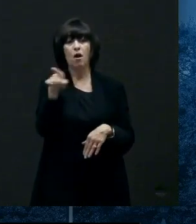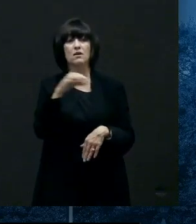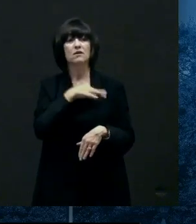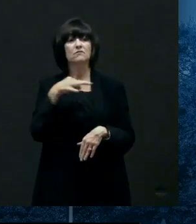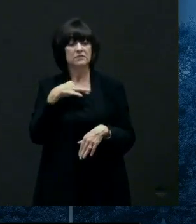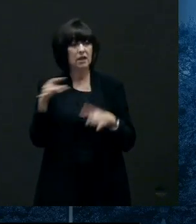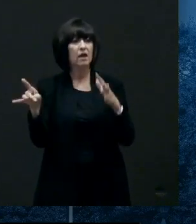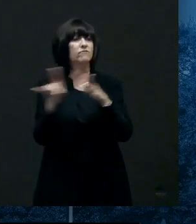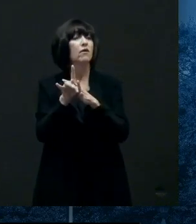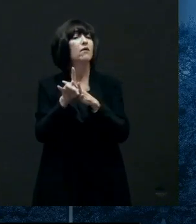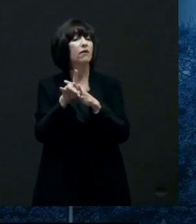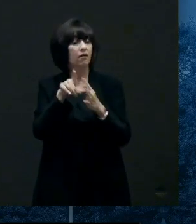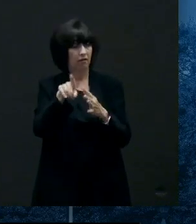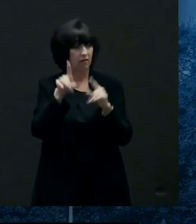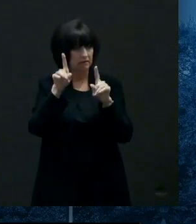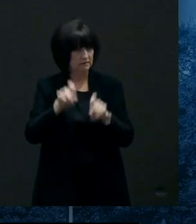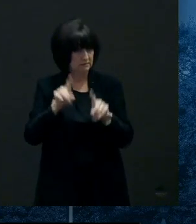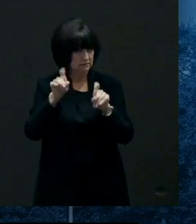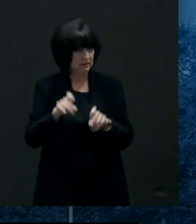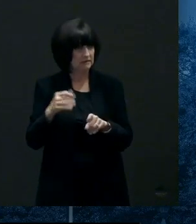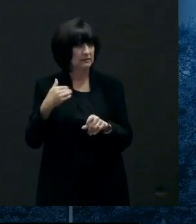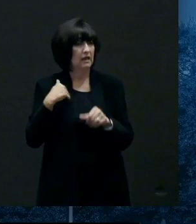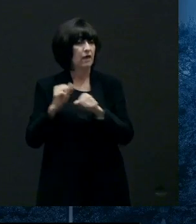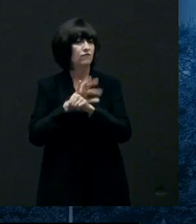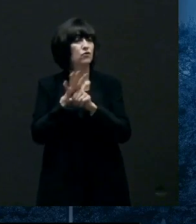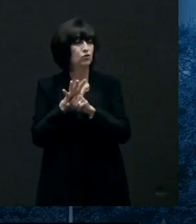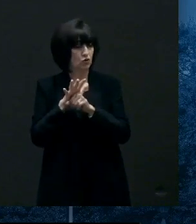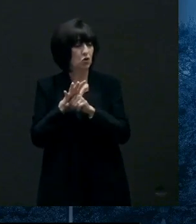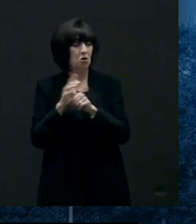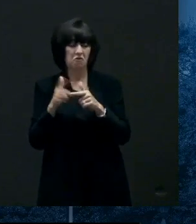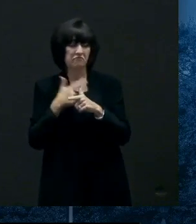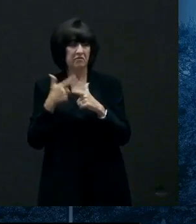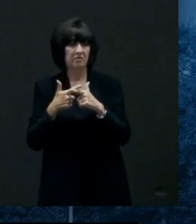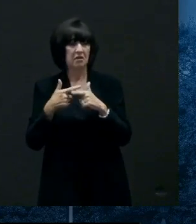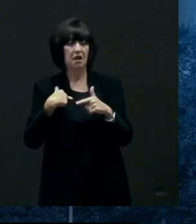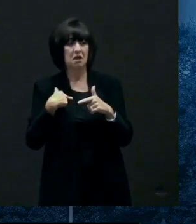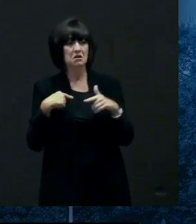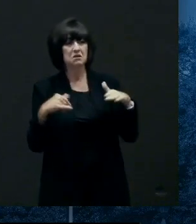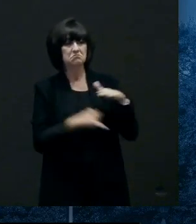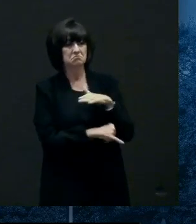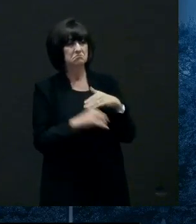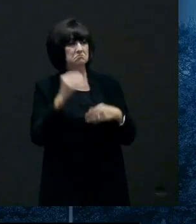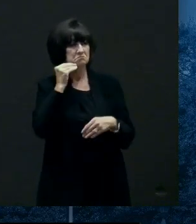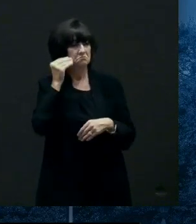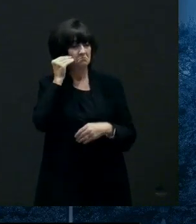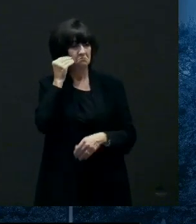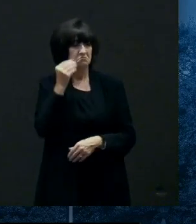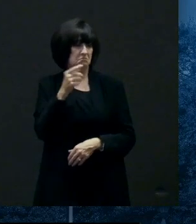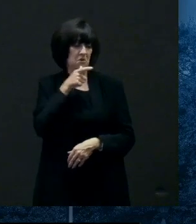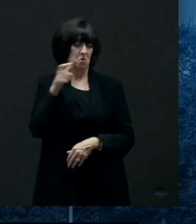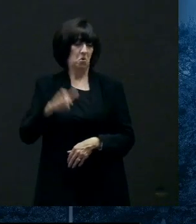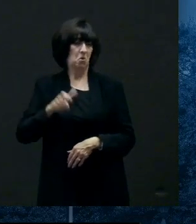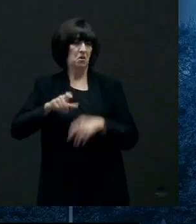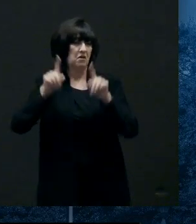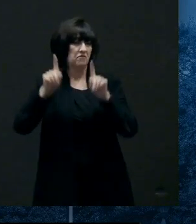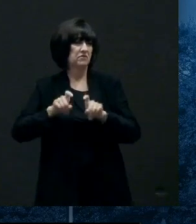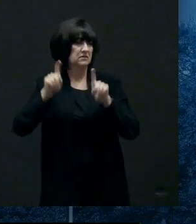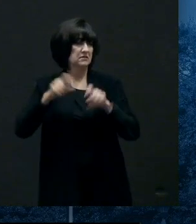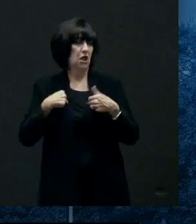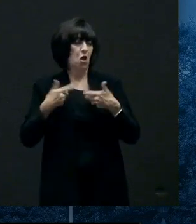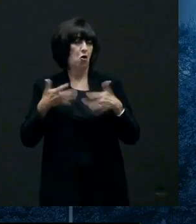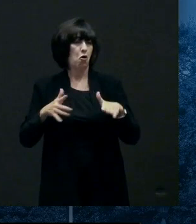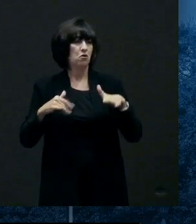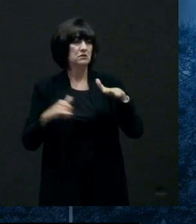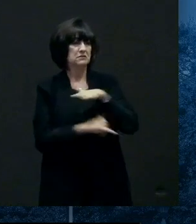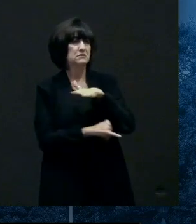positive and uh just just served out the quarantine was not necessary to get tested because i did the quarantine instead it